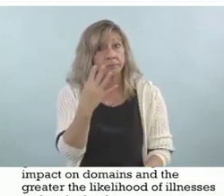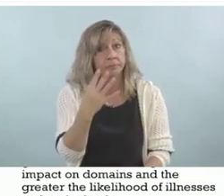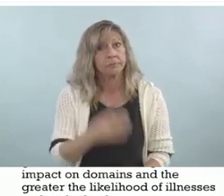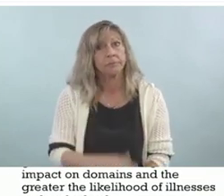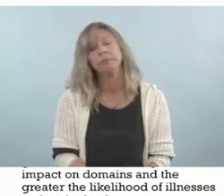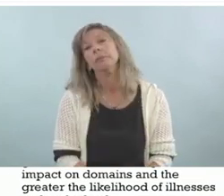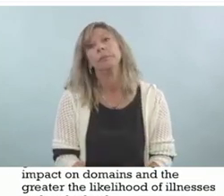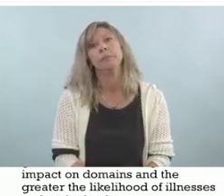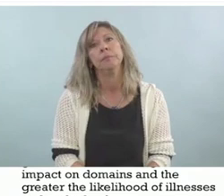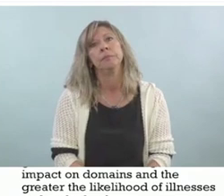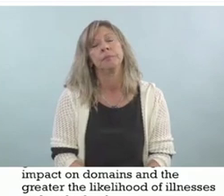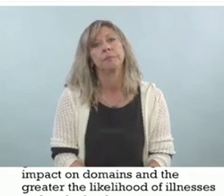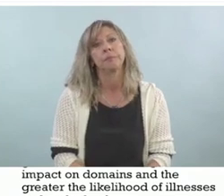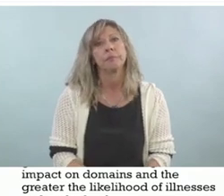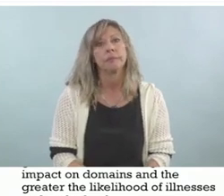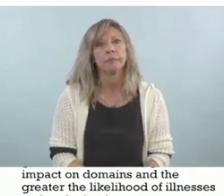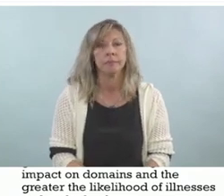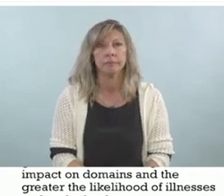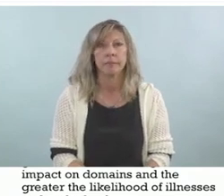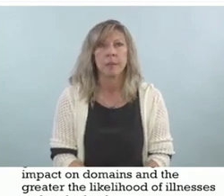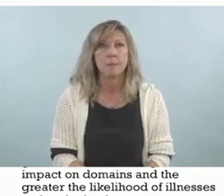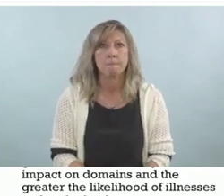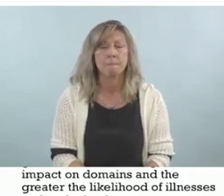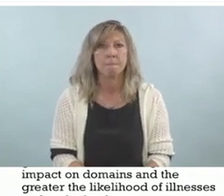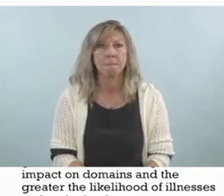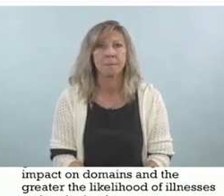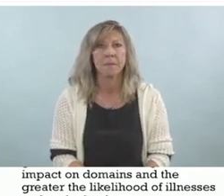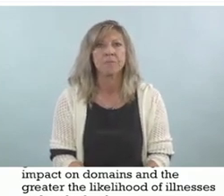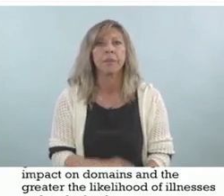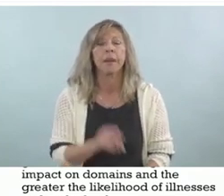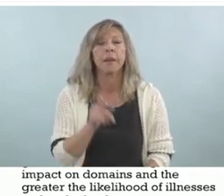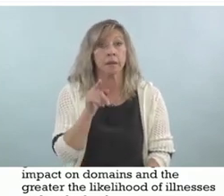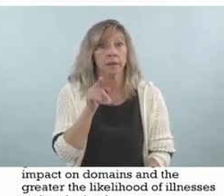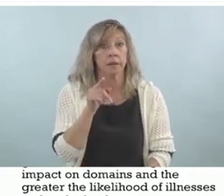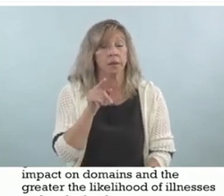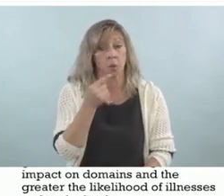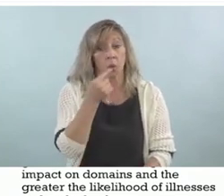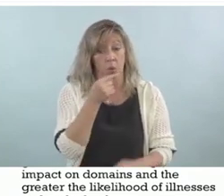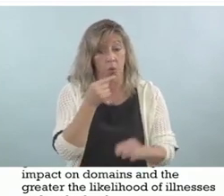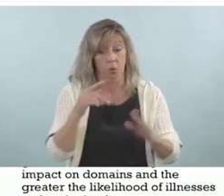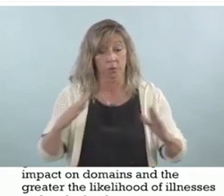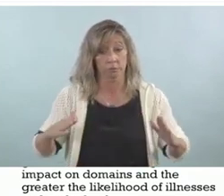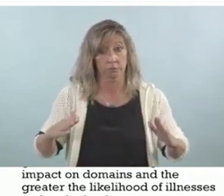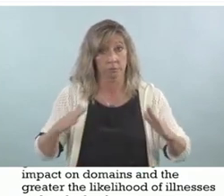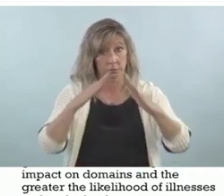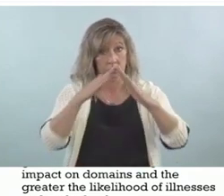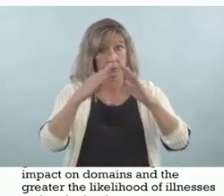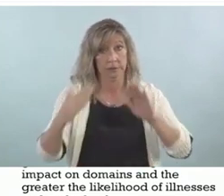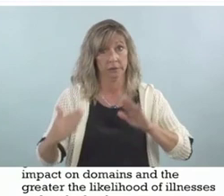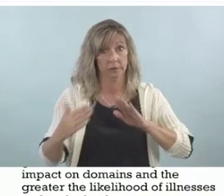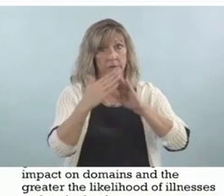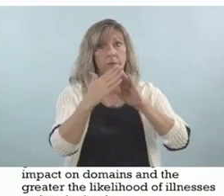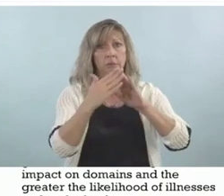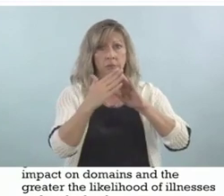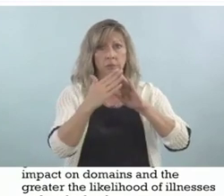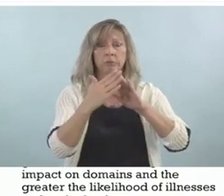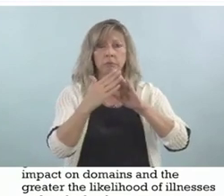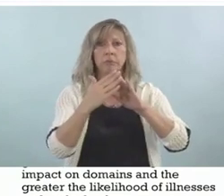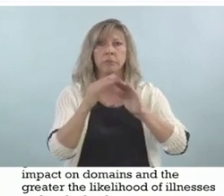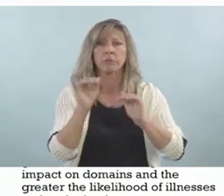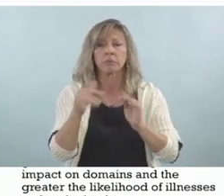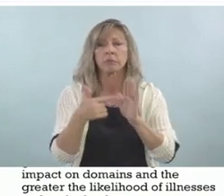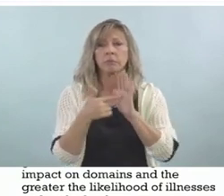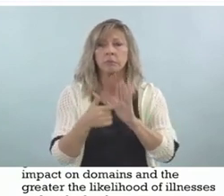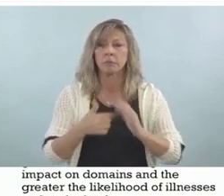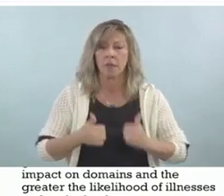So this pyramid addresses ACEs through the lifespan.